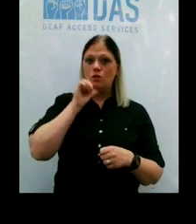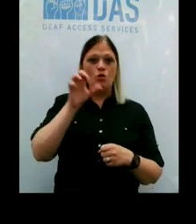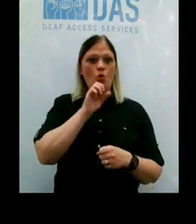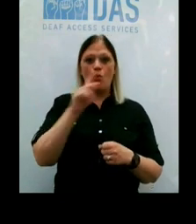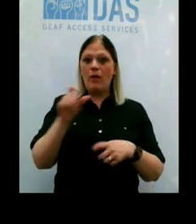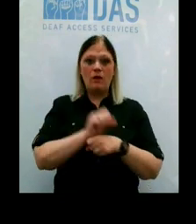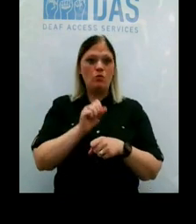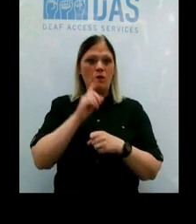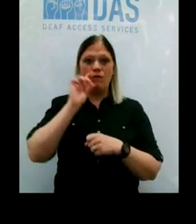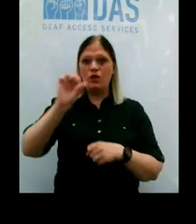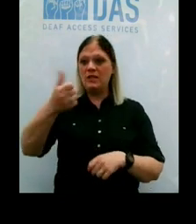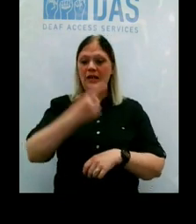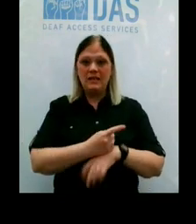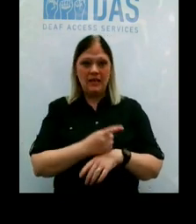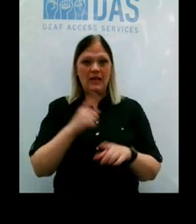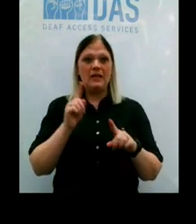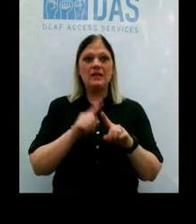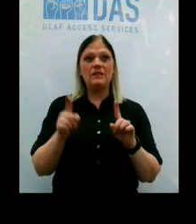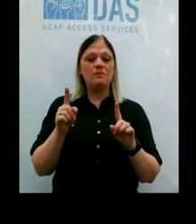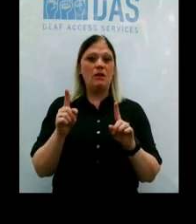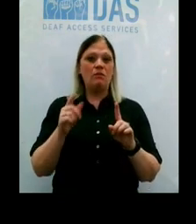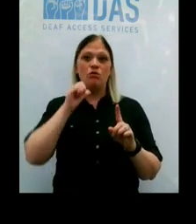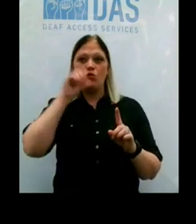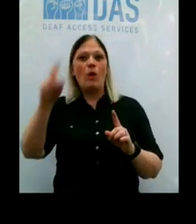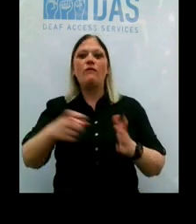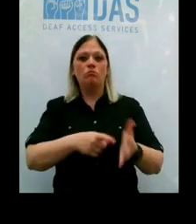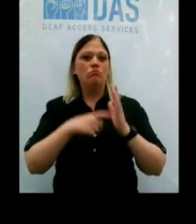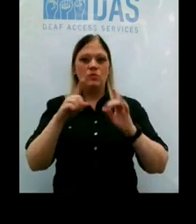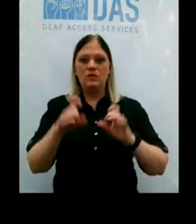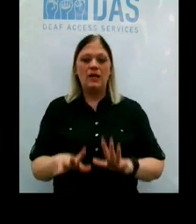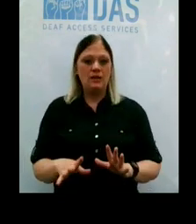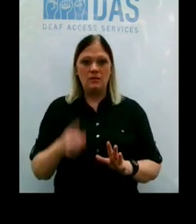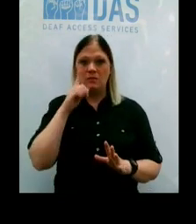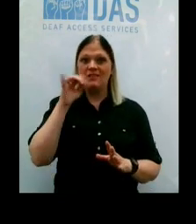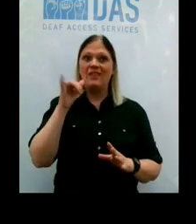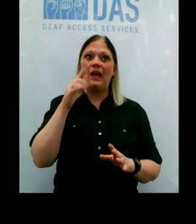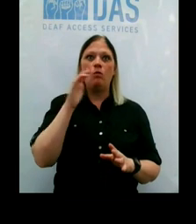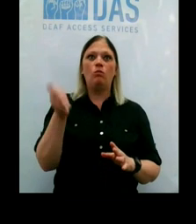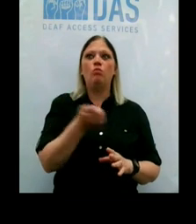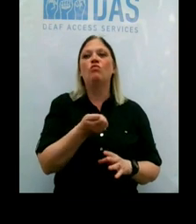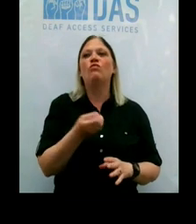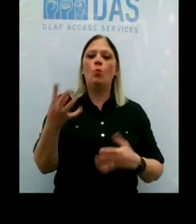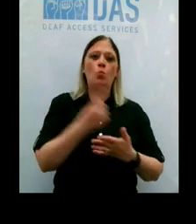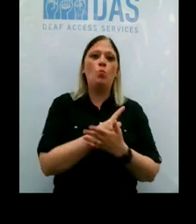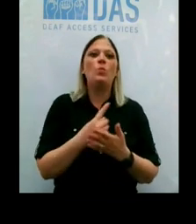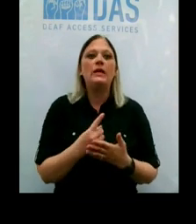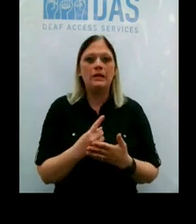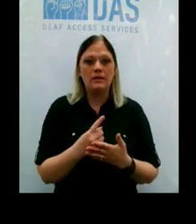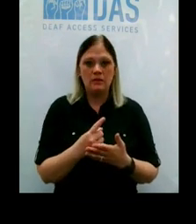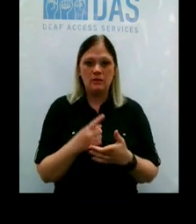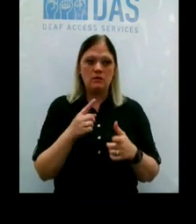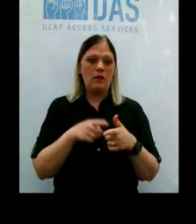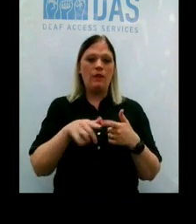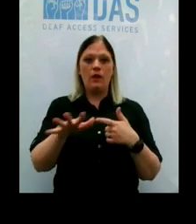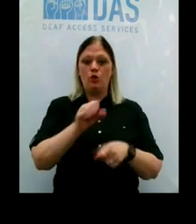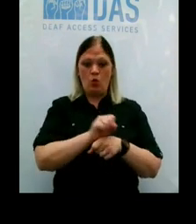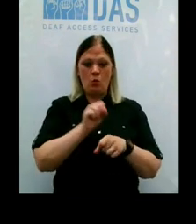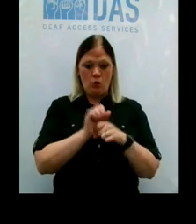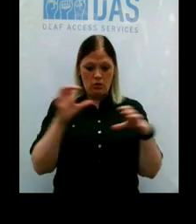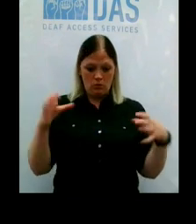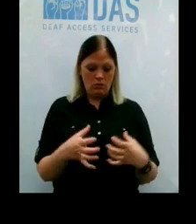and not require a test to return to work, because, you know, that will take weeks, and you'll really, you could really cripple your workforce